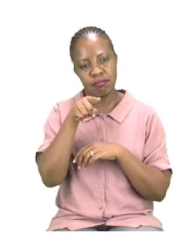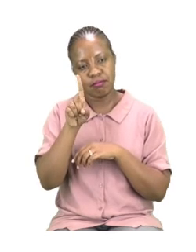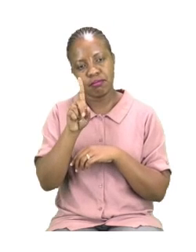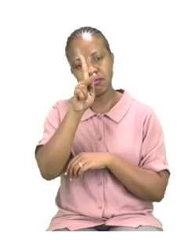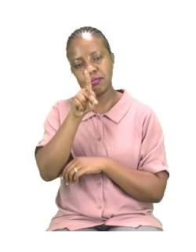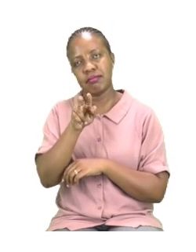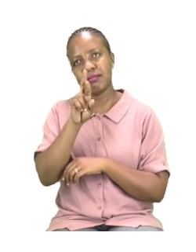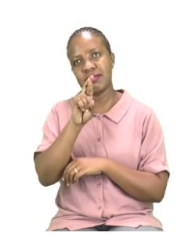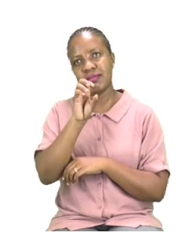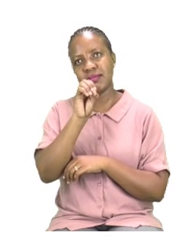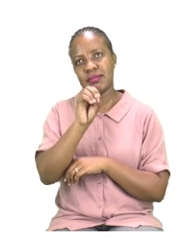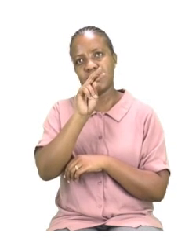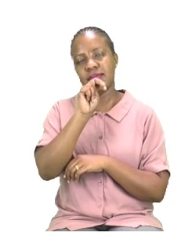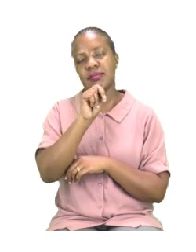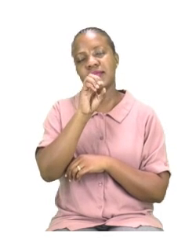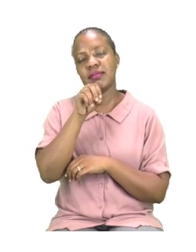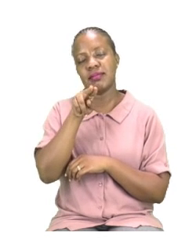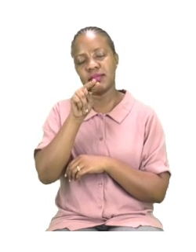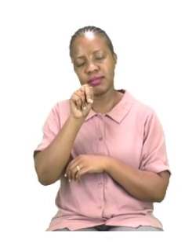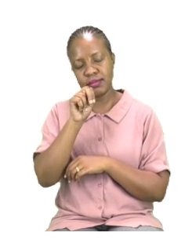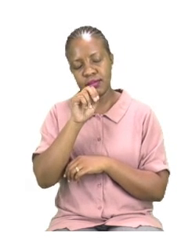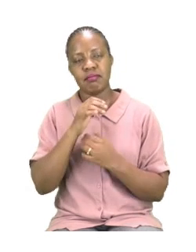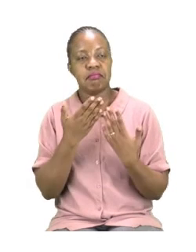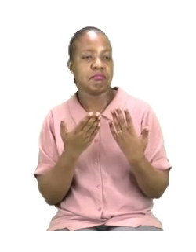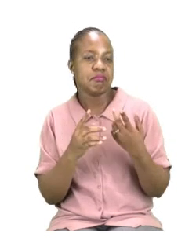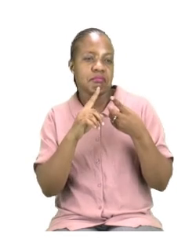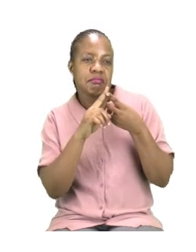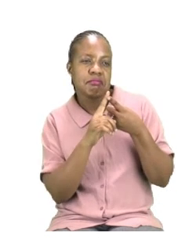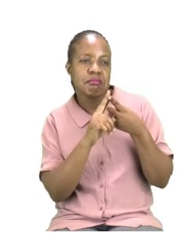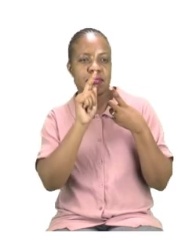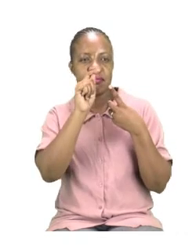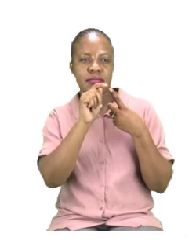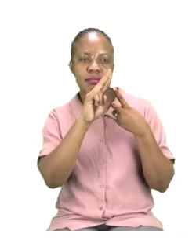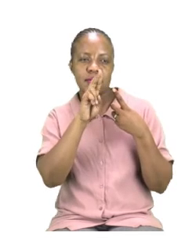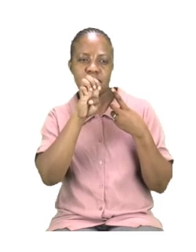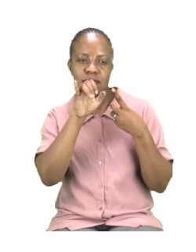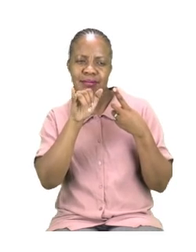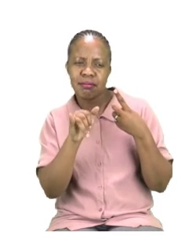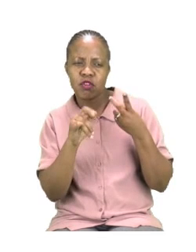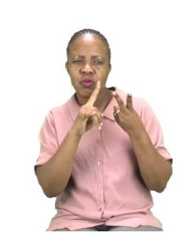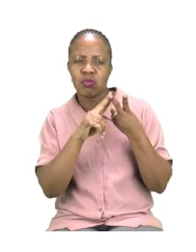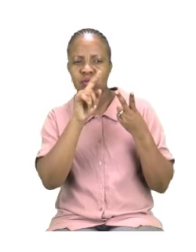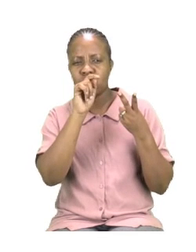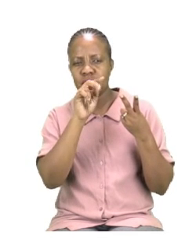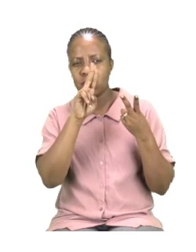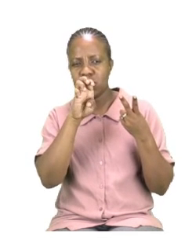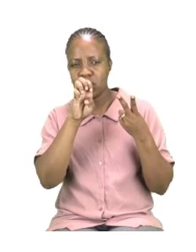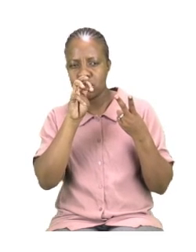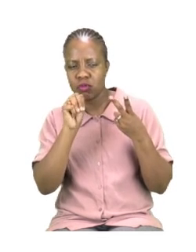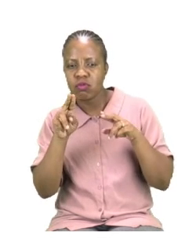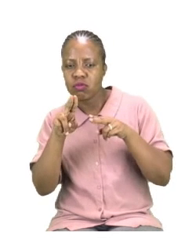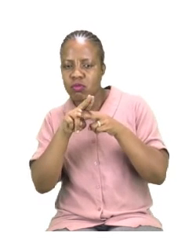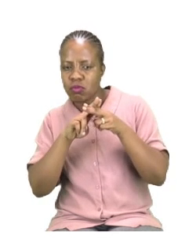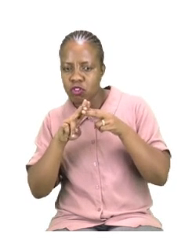are going to use either they or them again. So, we are going to say,